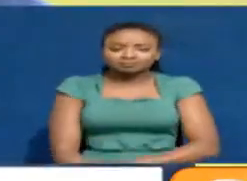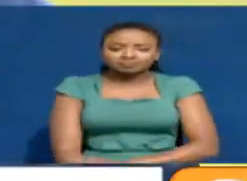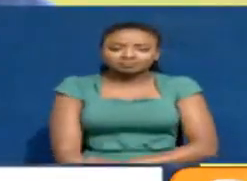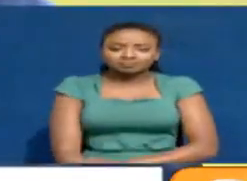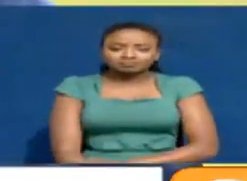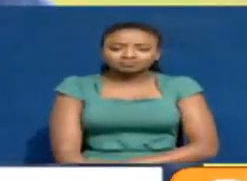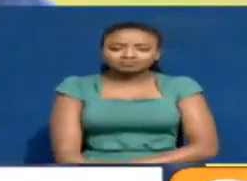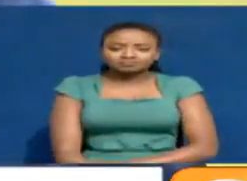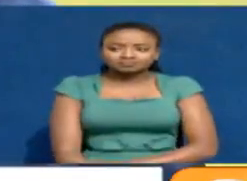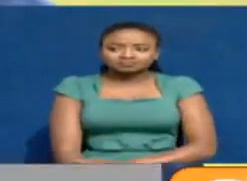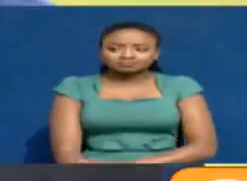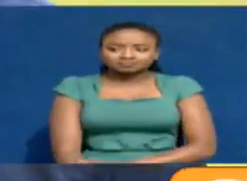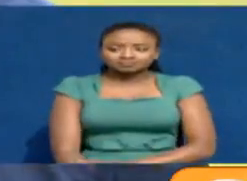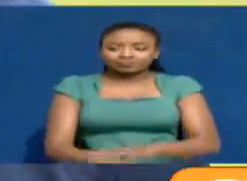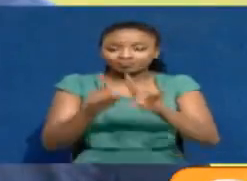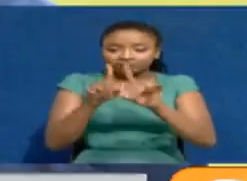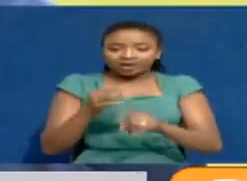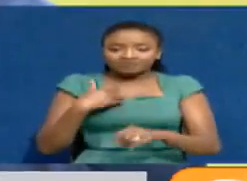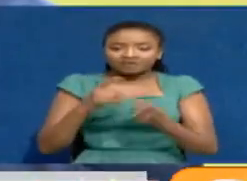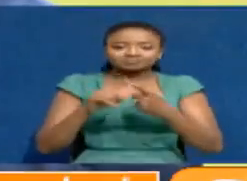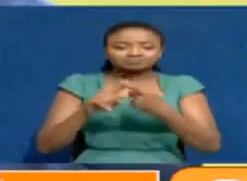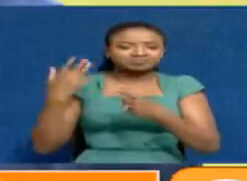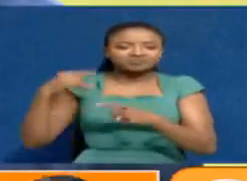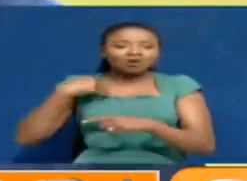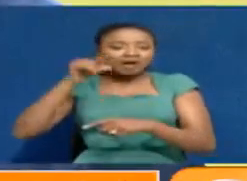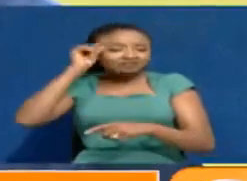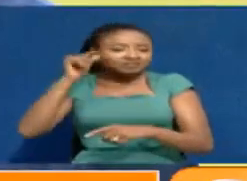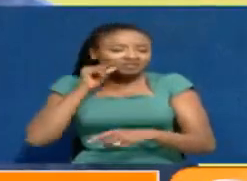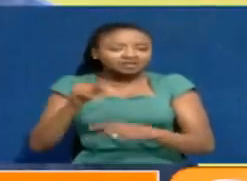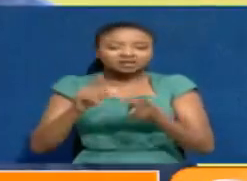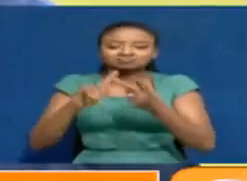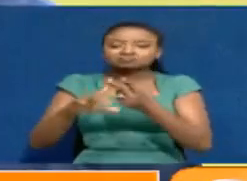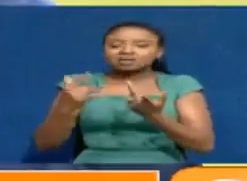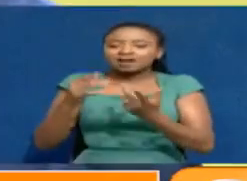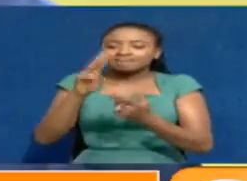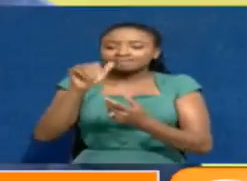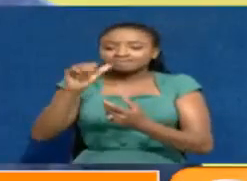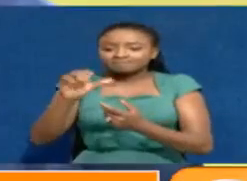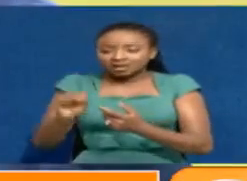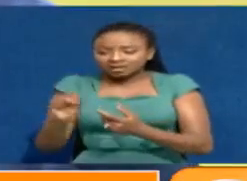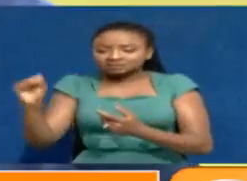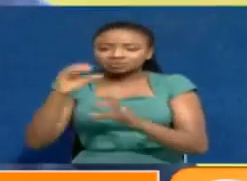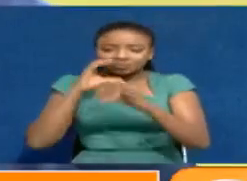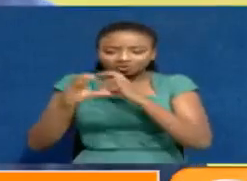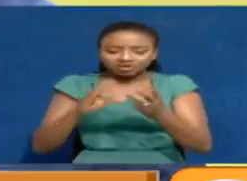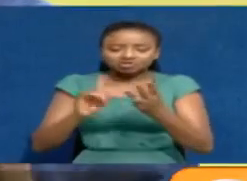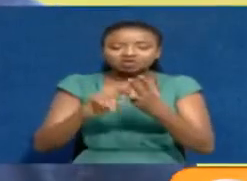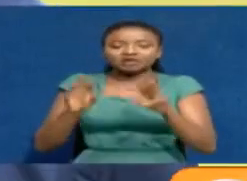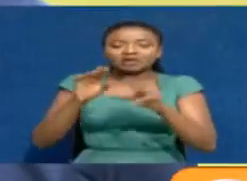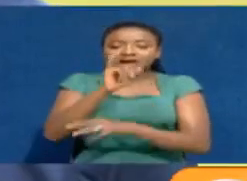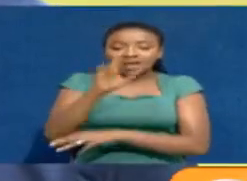School of Humanitarianism and Mass Communication, we are the School of Gender Anthropology and then we are the School of International Relations.